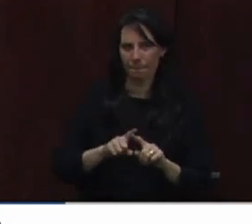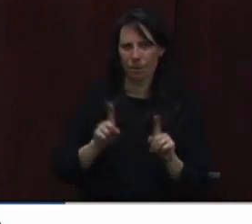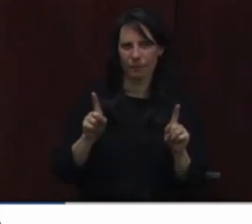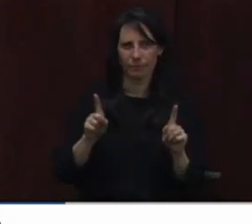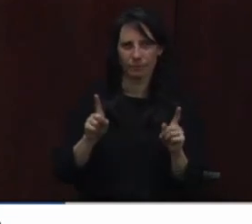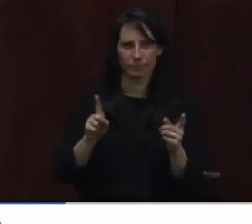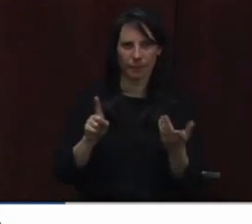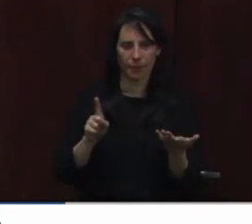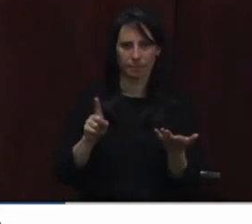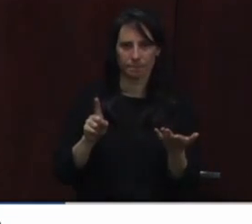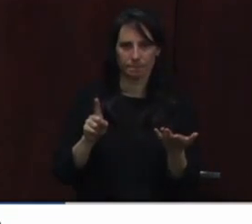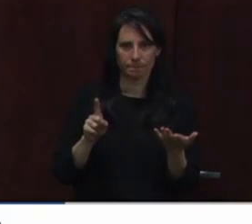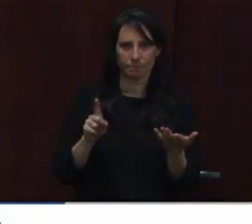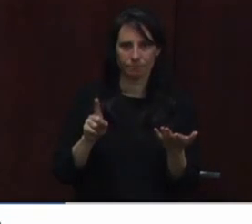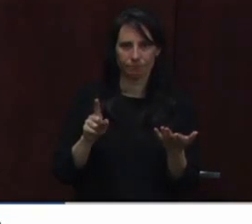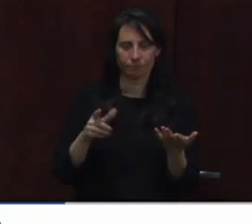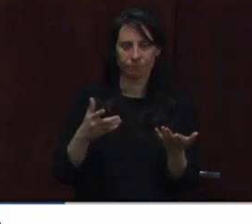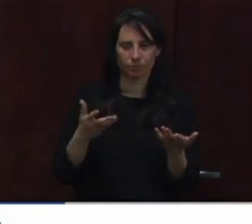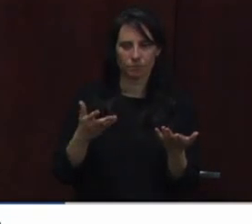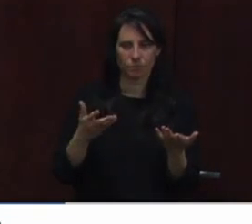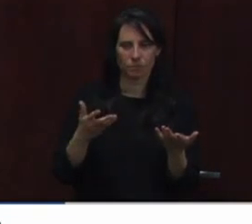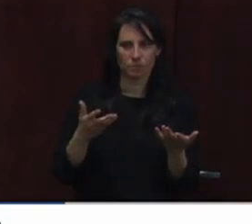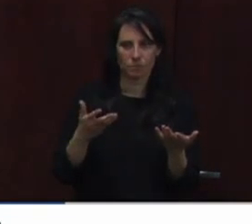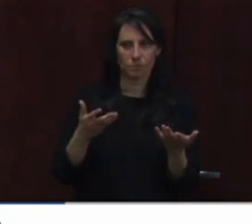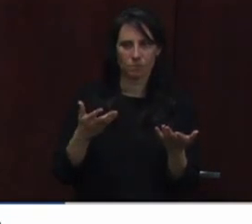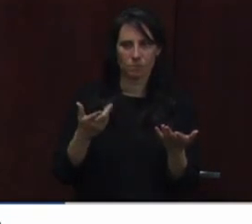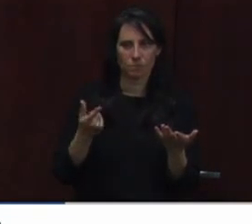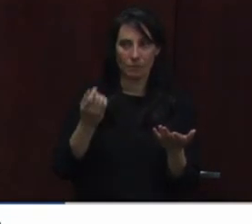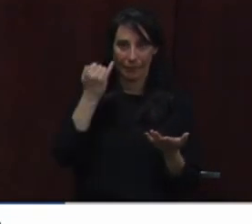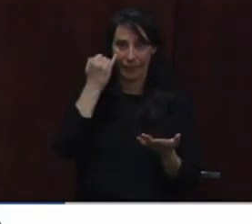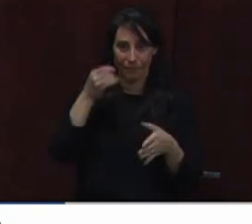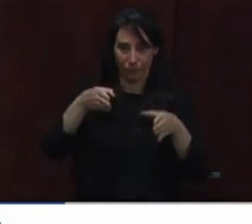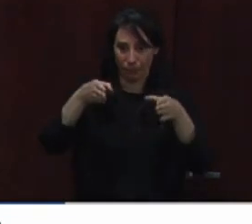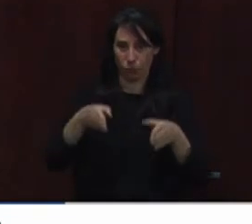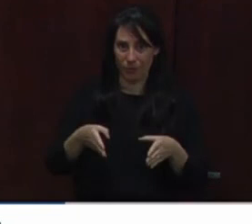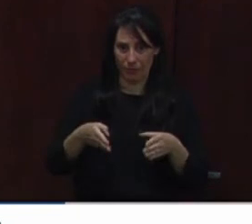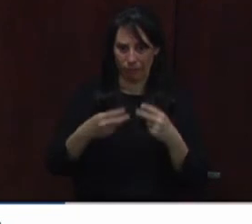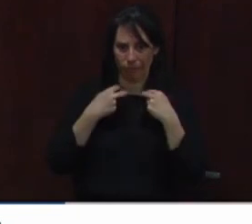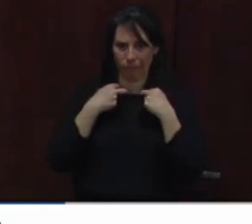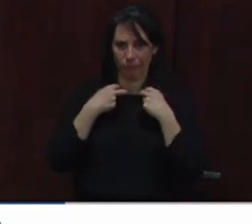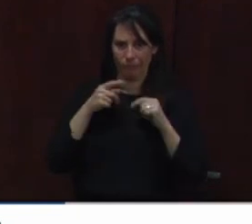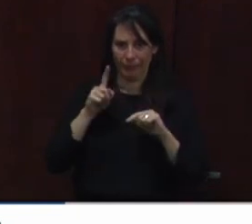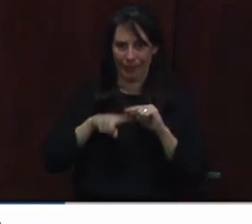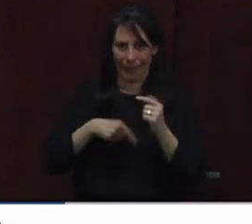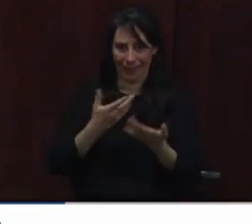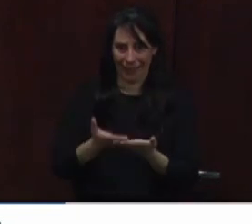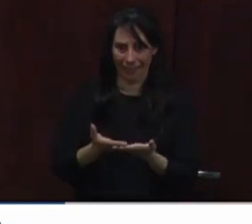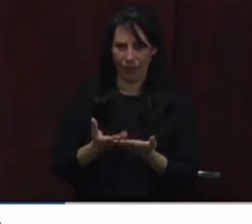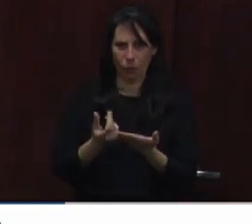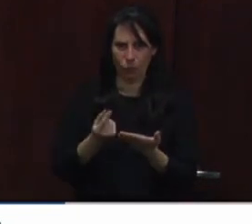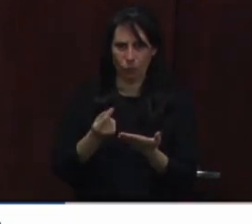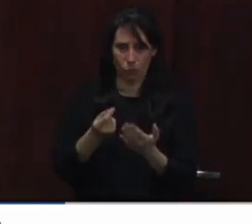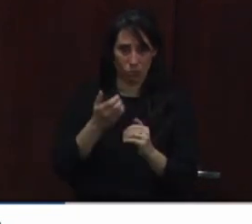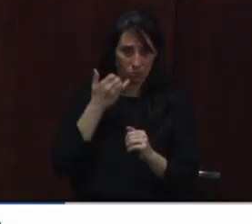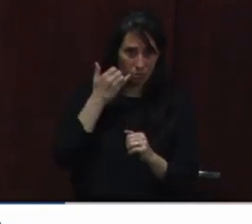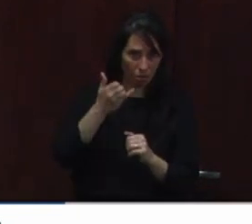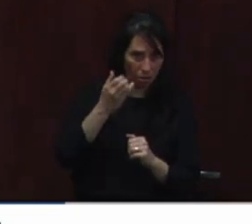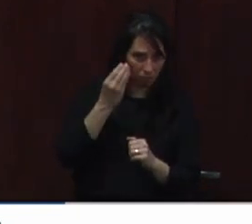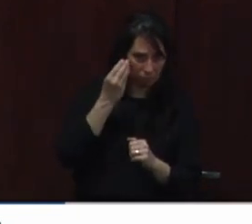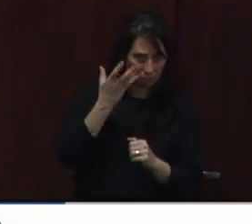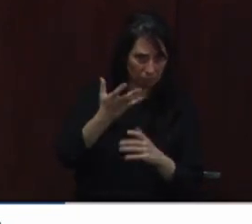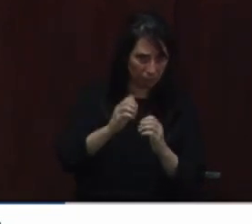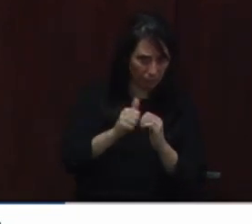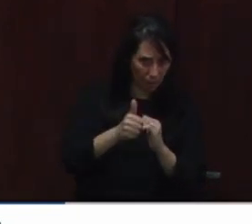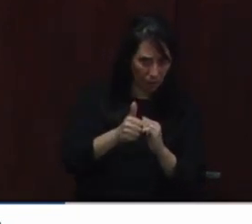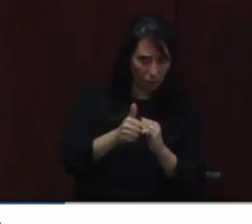what citizens should do if they can't make it, how to notify you and then also what happens if someone doesn't